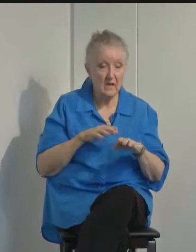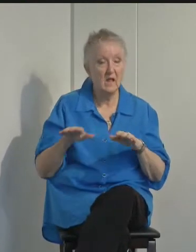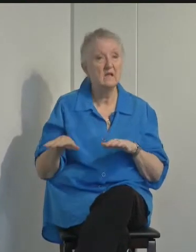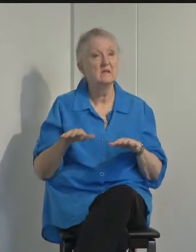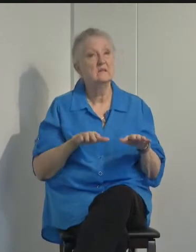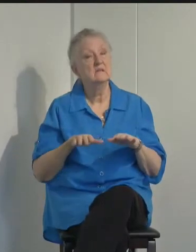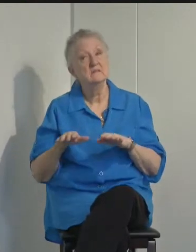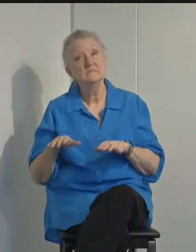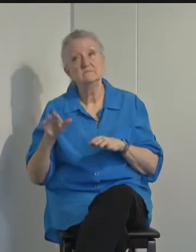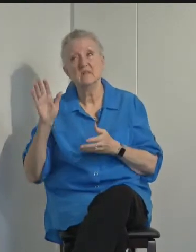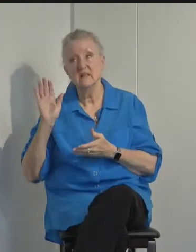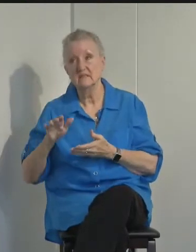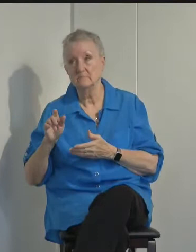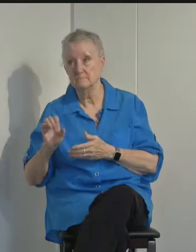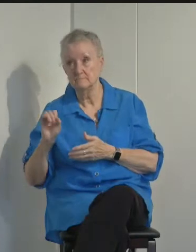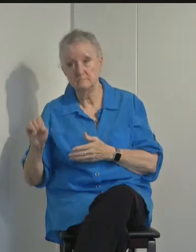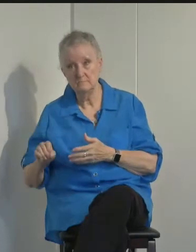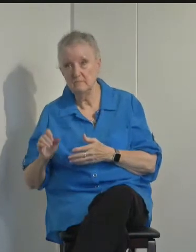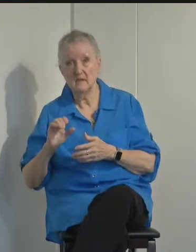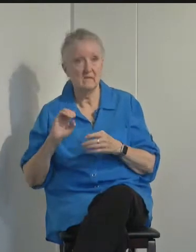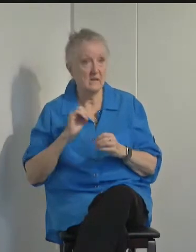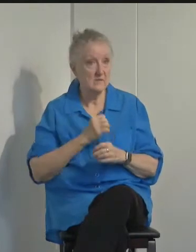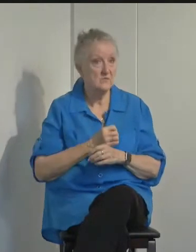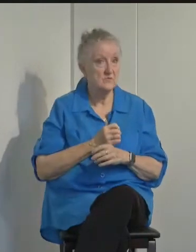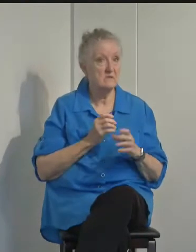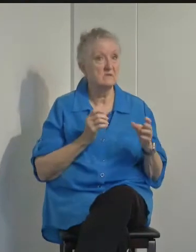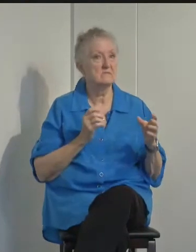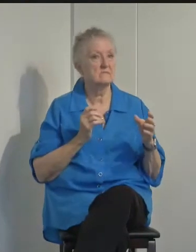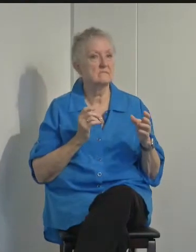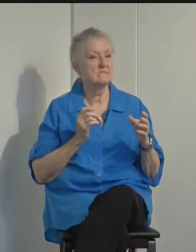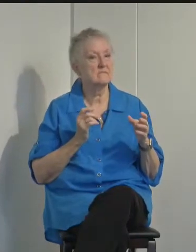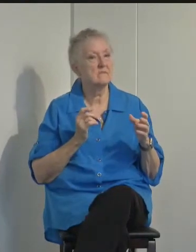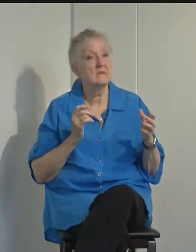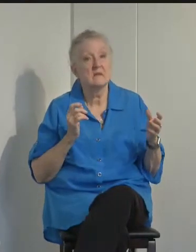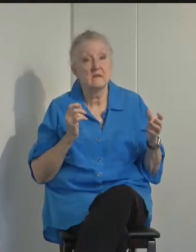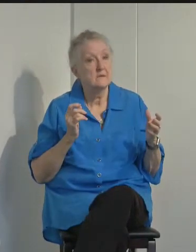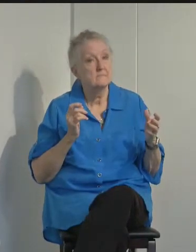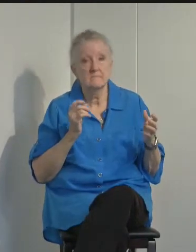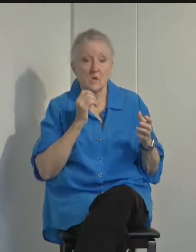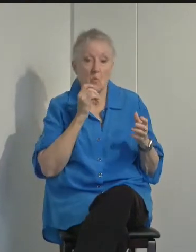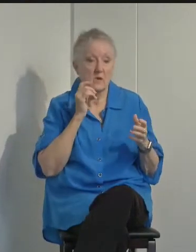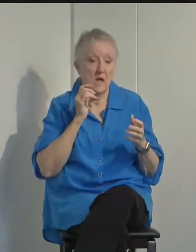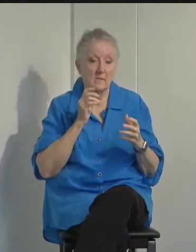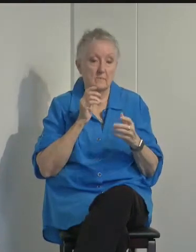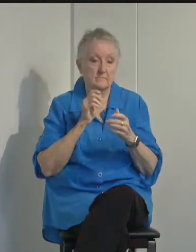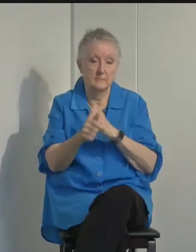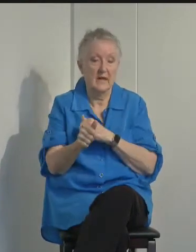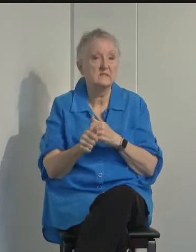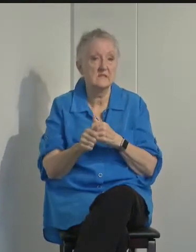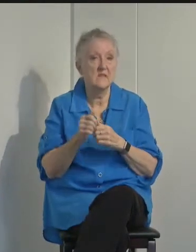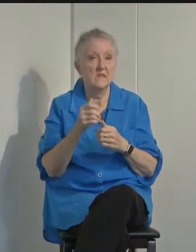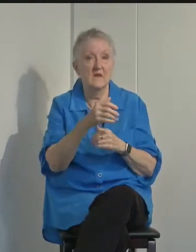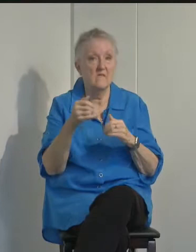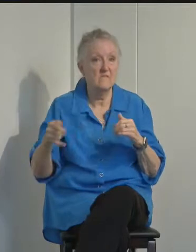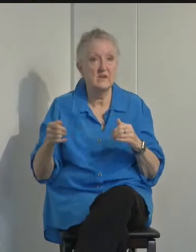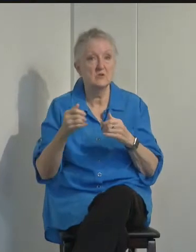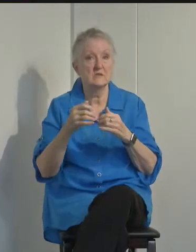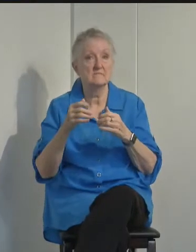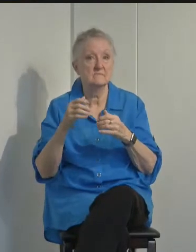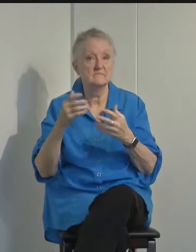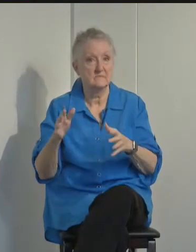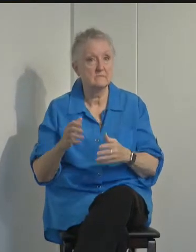than 100% of whatever energy we had less, if we wouldn't have made it across the finish line with the same time,